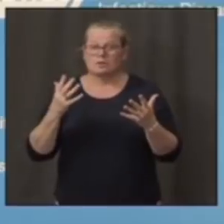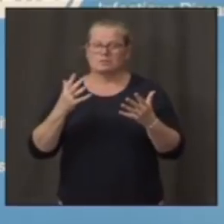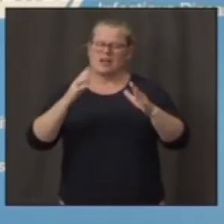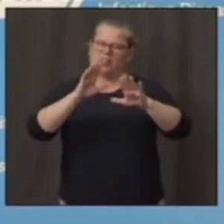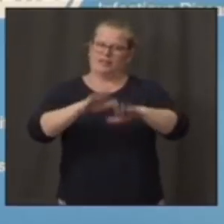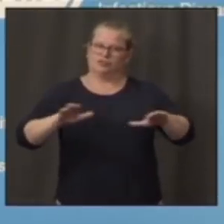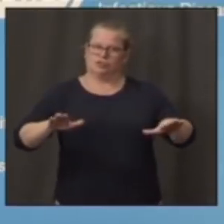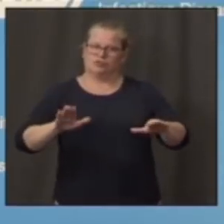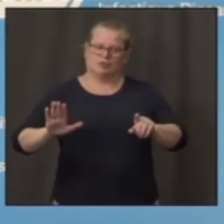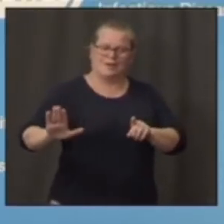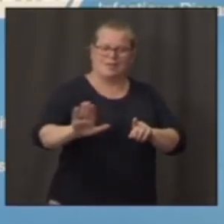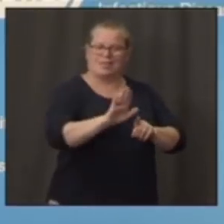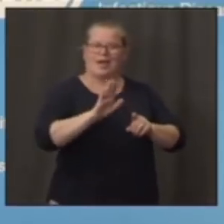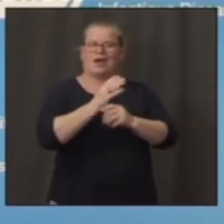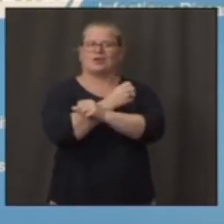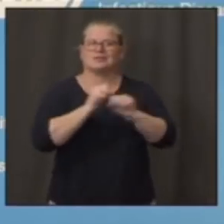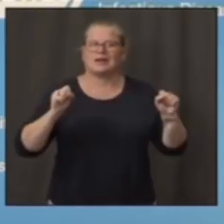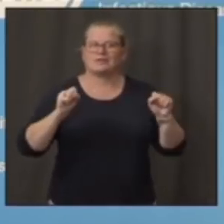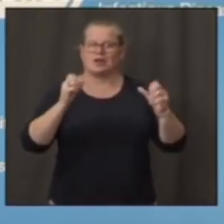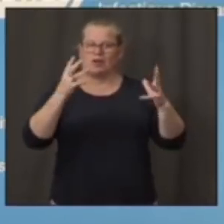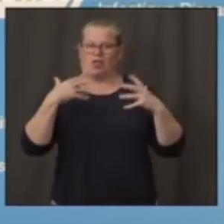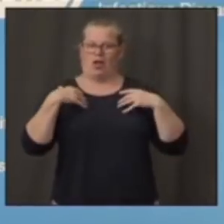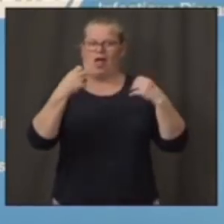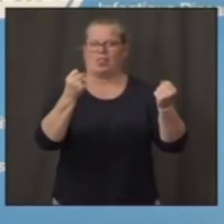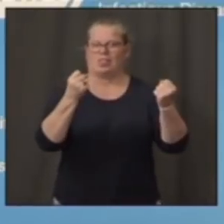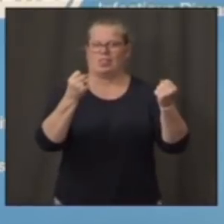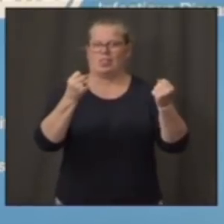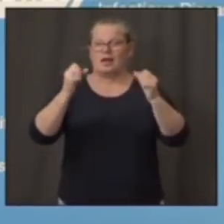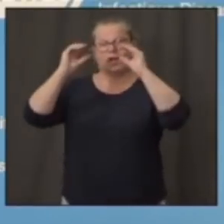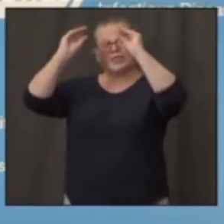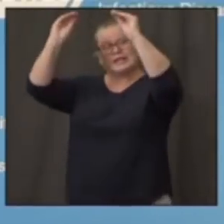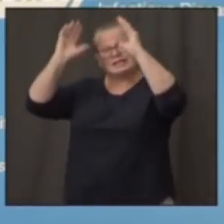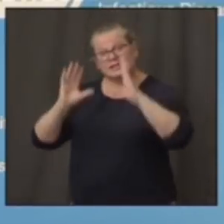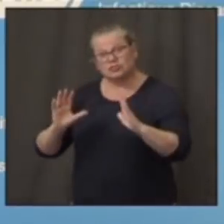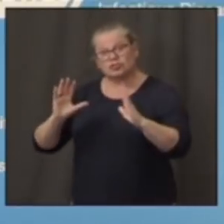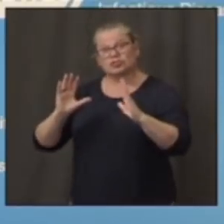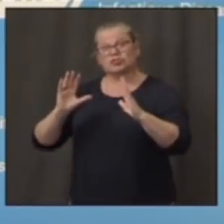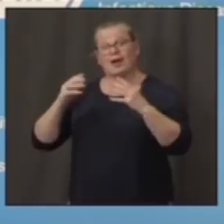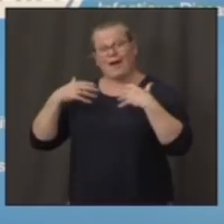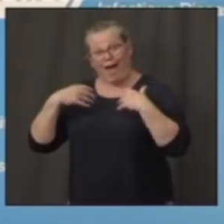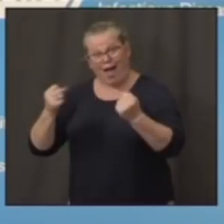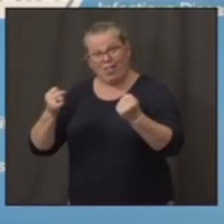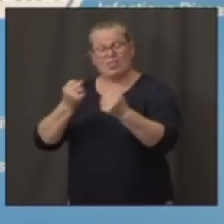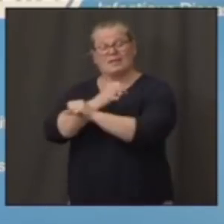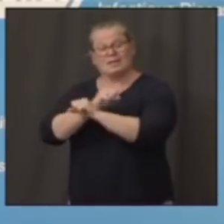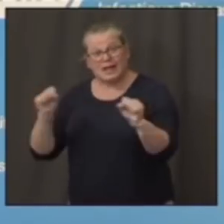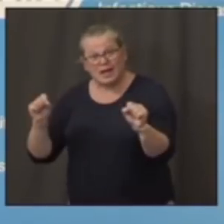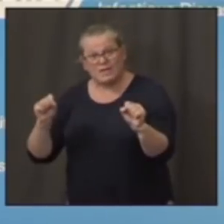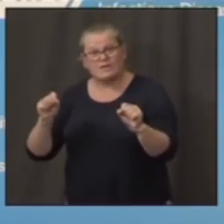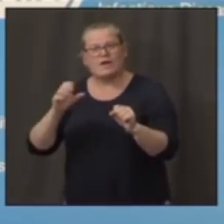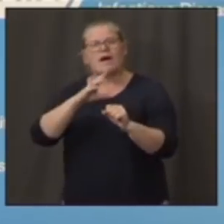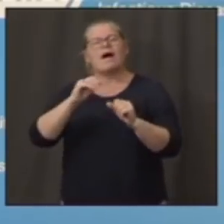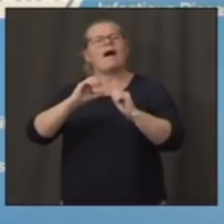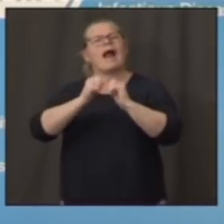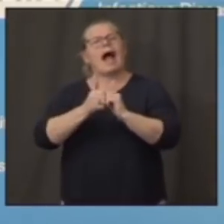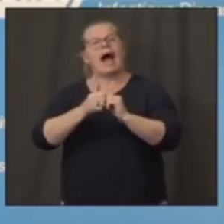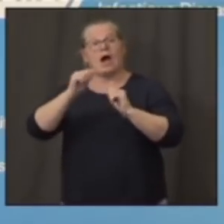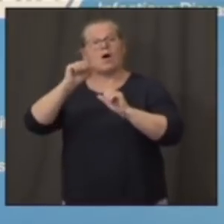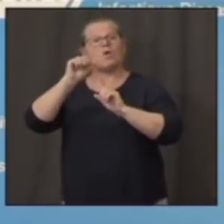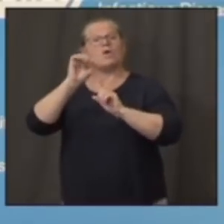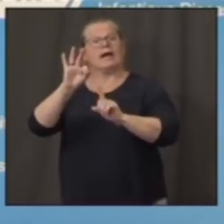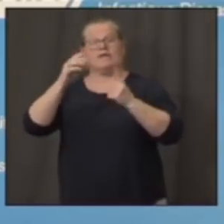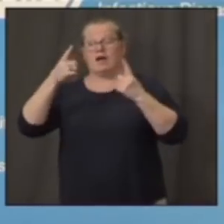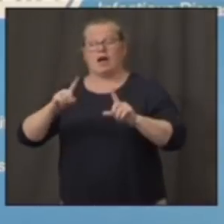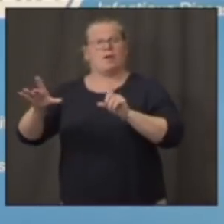the children, as well as the teachers, and the secondary effects for spreading of regard to the parents